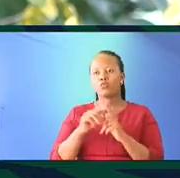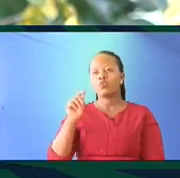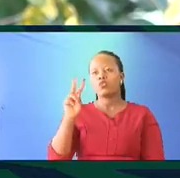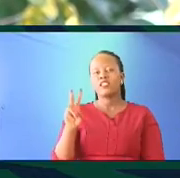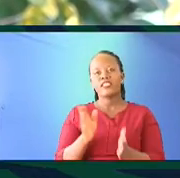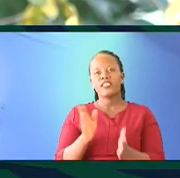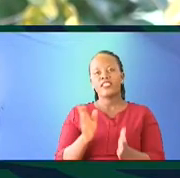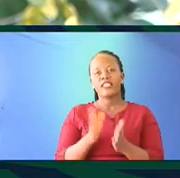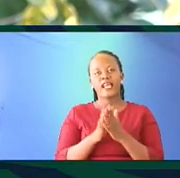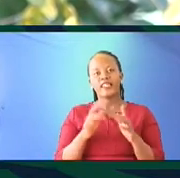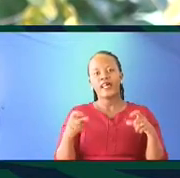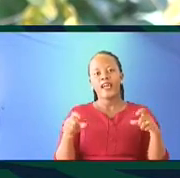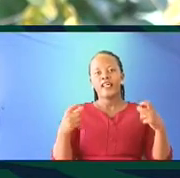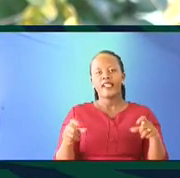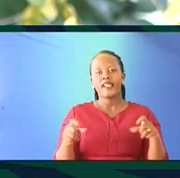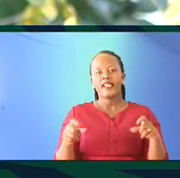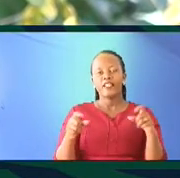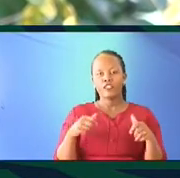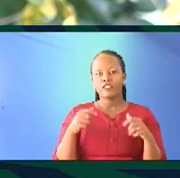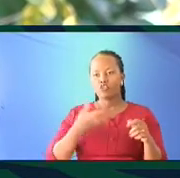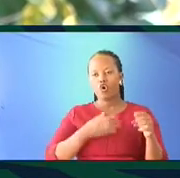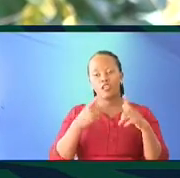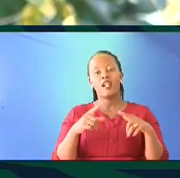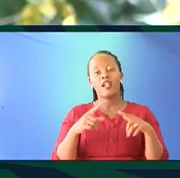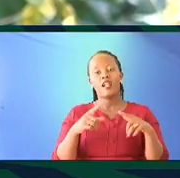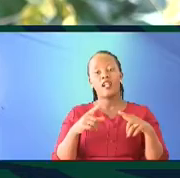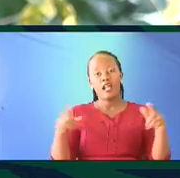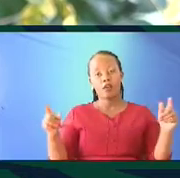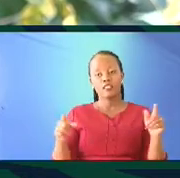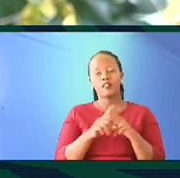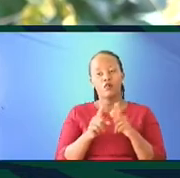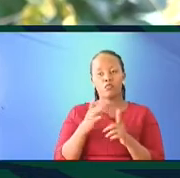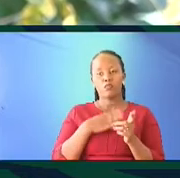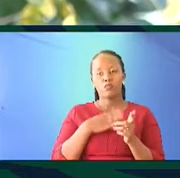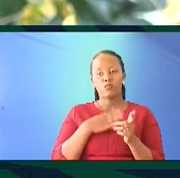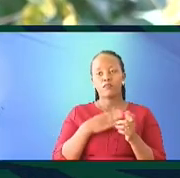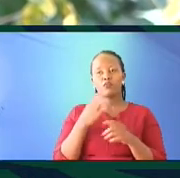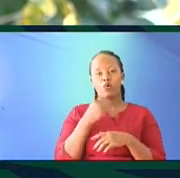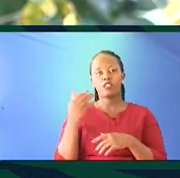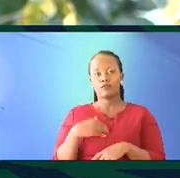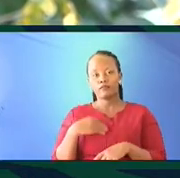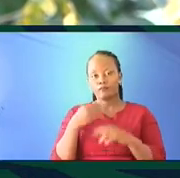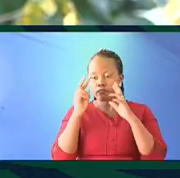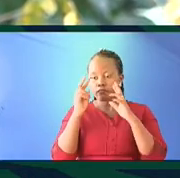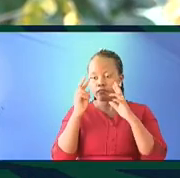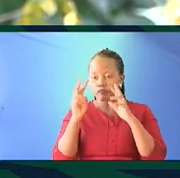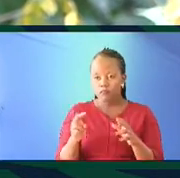and FM stations in indigenous languages. I would like to see the current, you know,